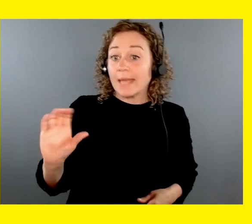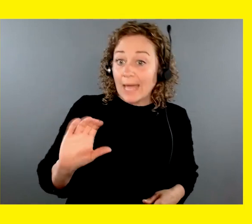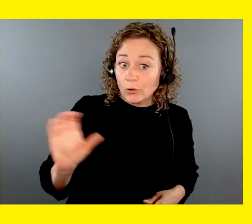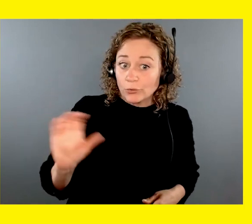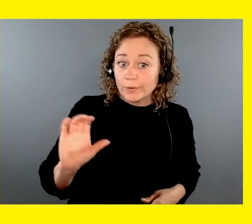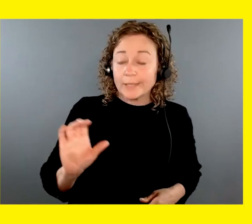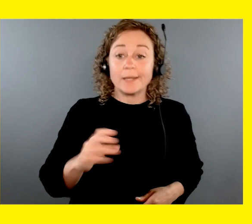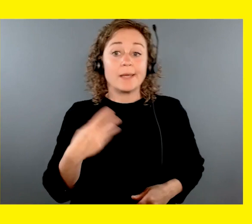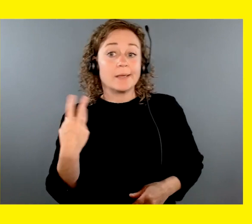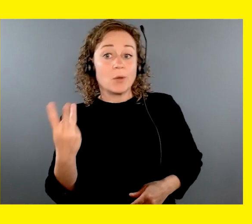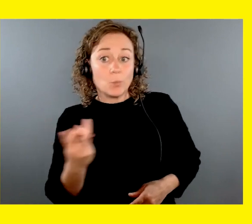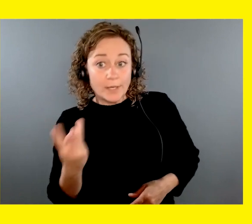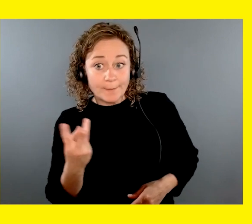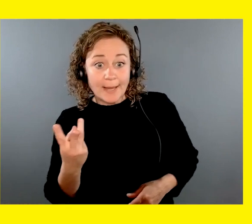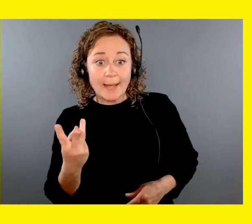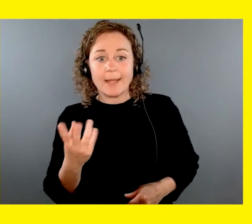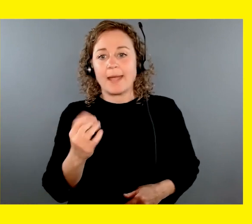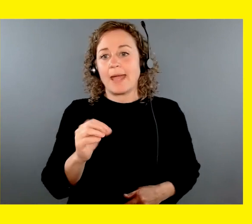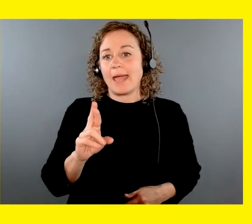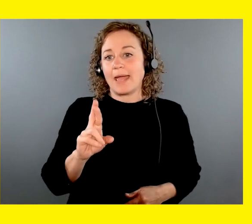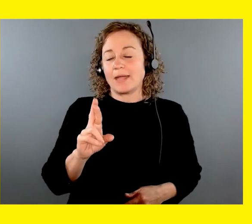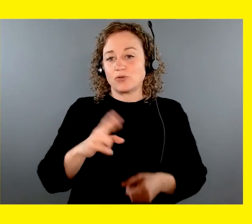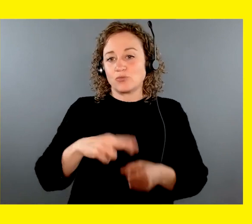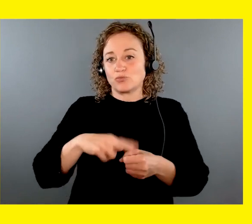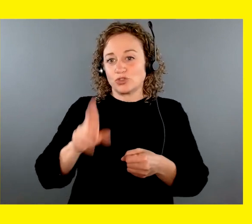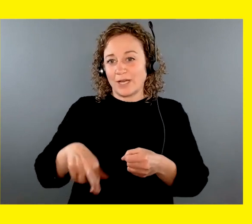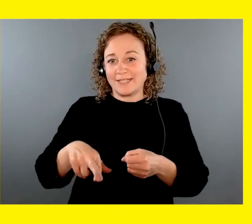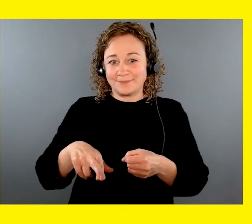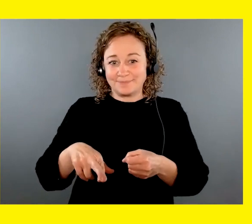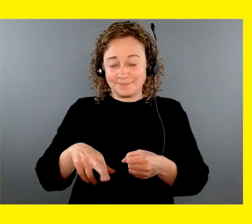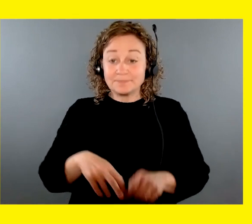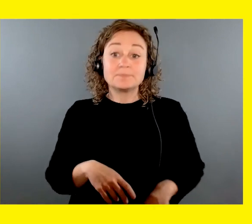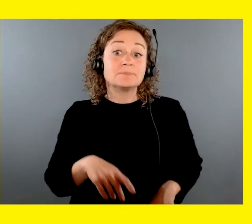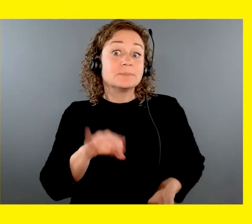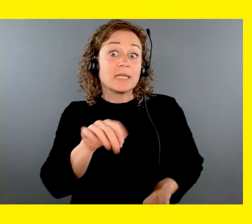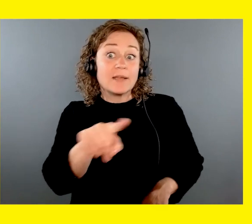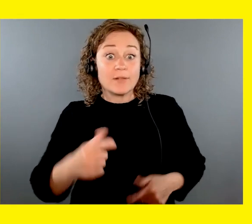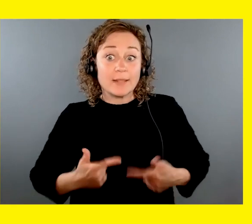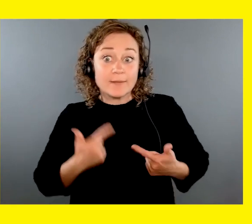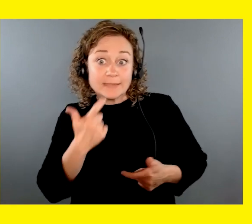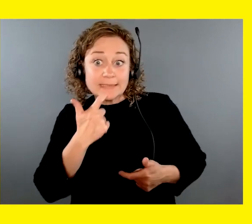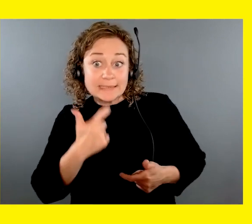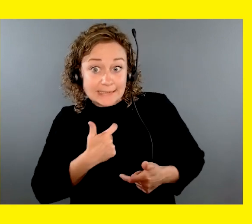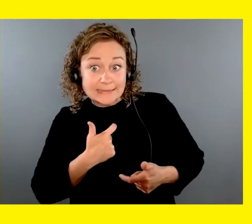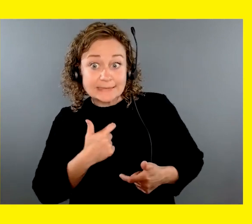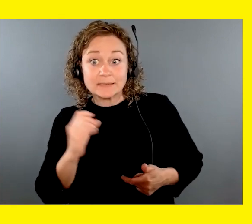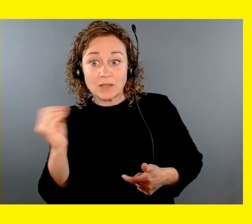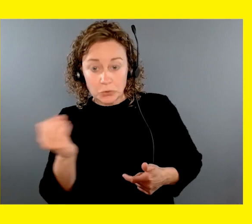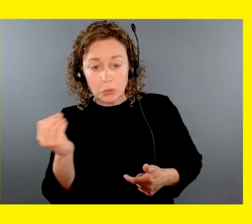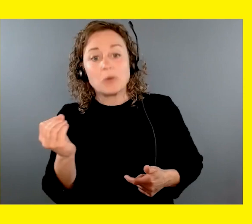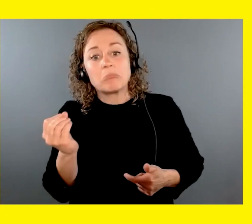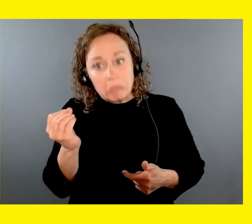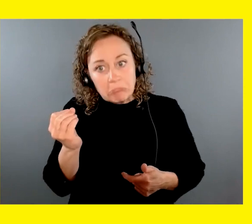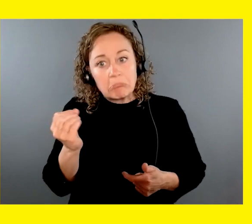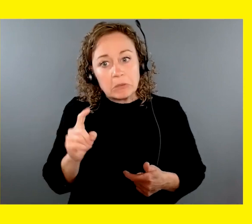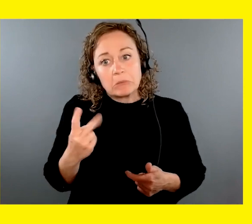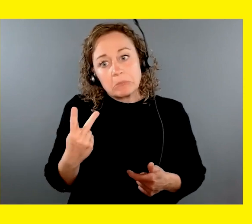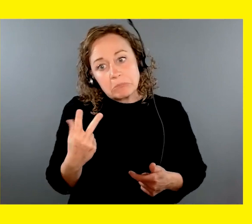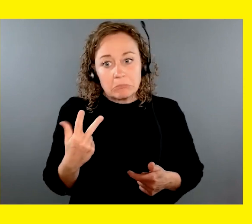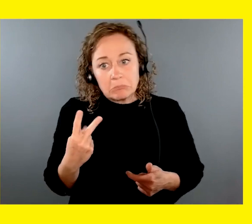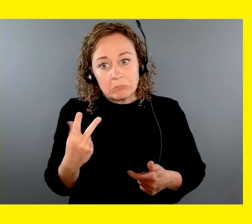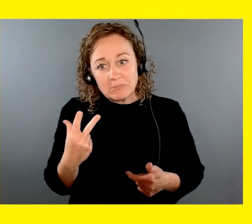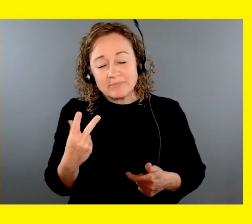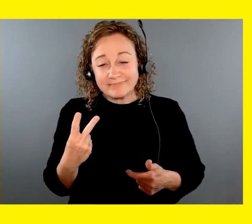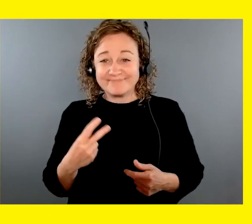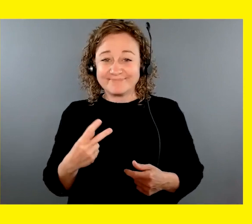we're also looking in Regina, Saskatchewan as well. And if you are in the Kingston, Ontario area, we can use a couple puppy raisers there as well. Even if you